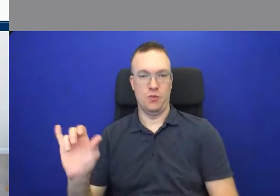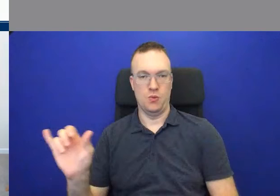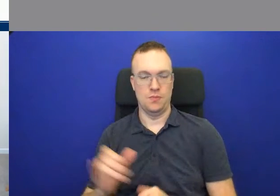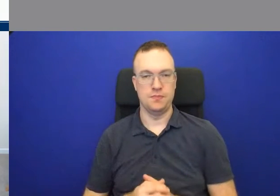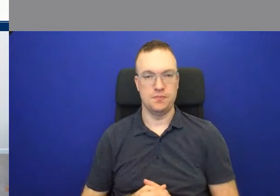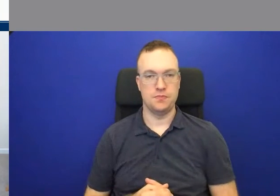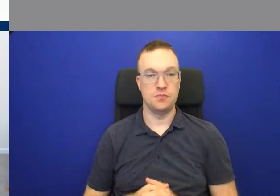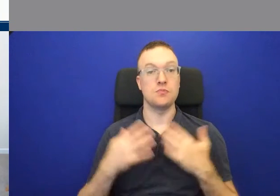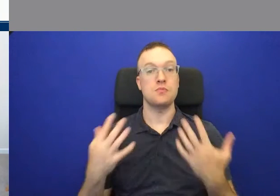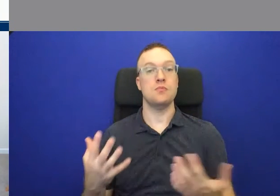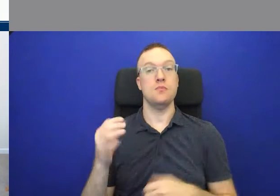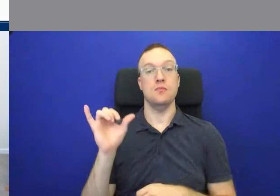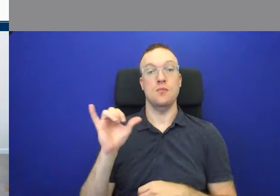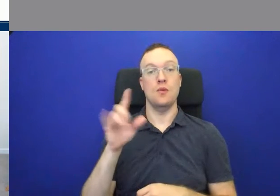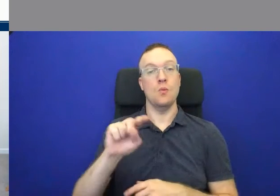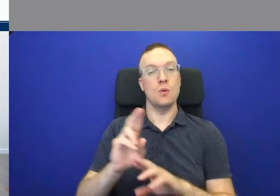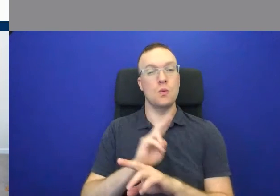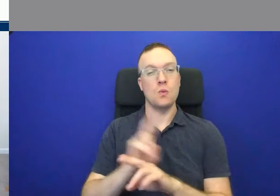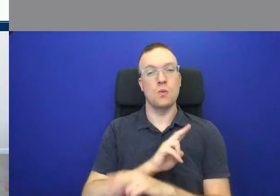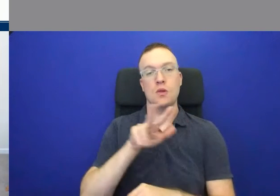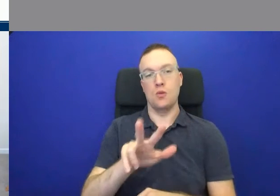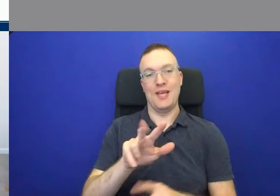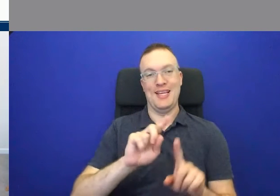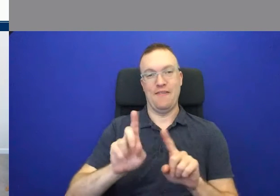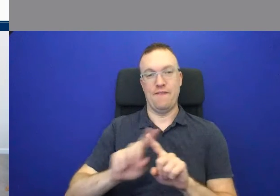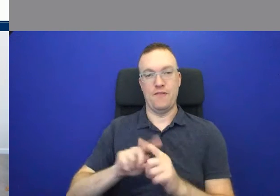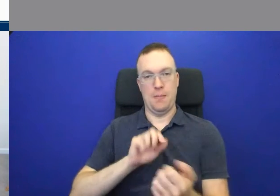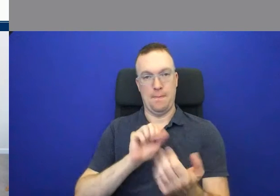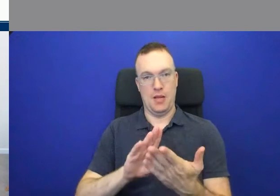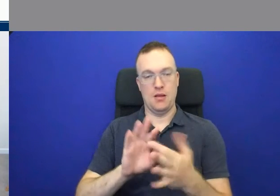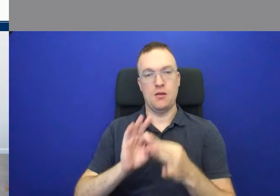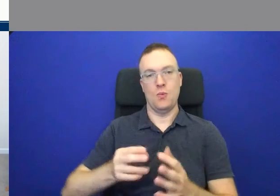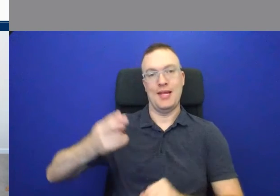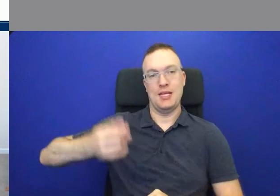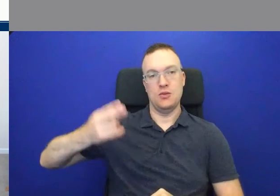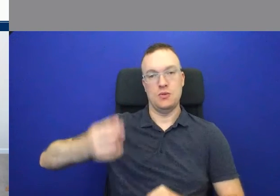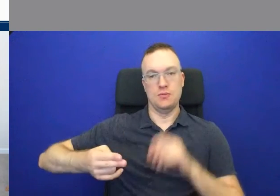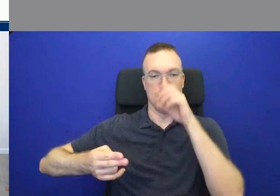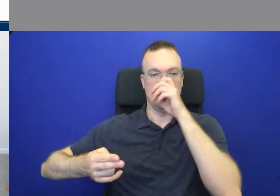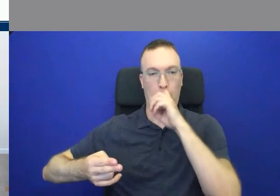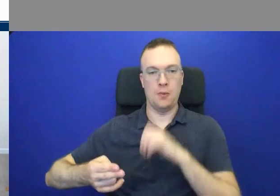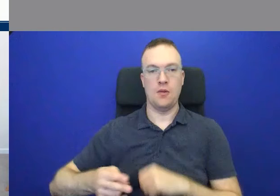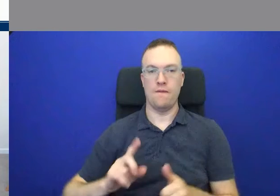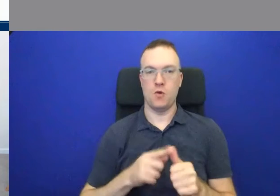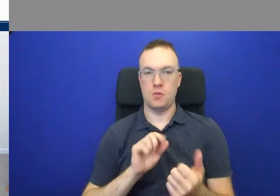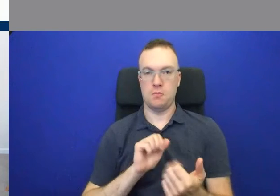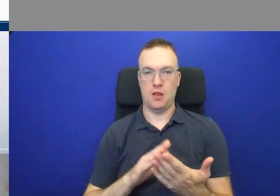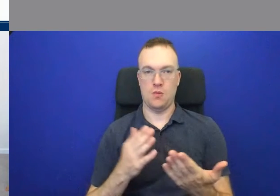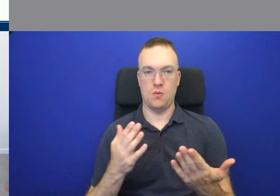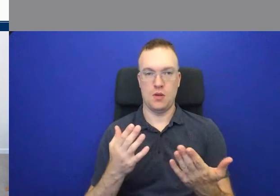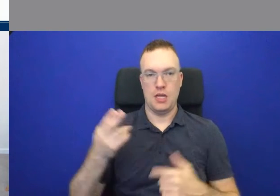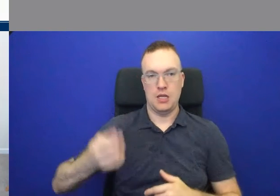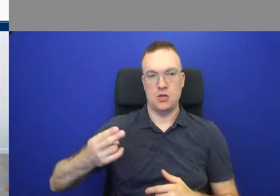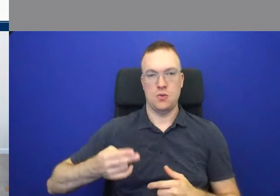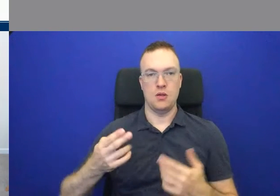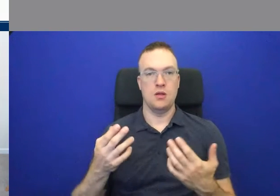And we use three different methods of history. The first method of history